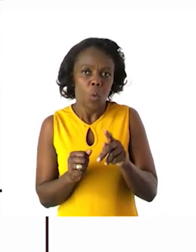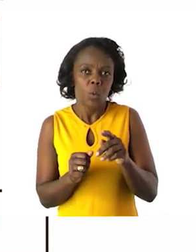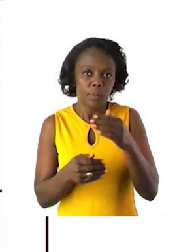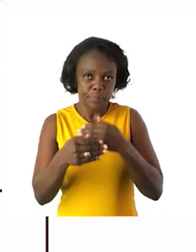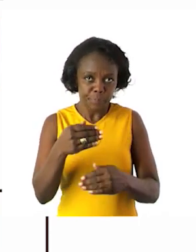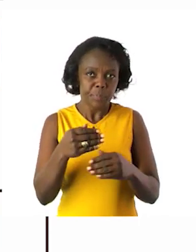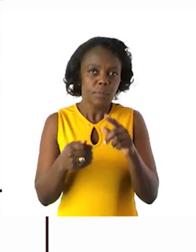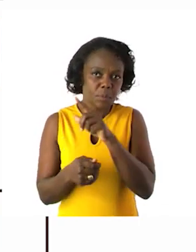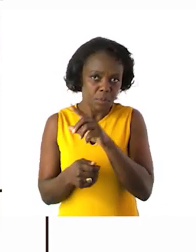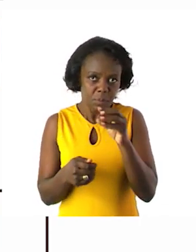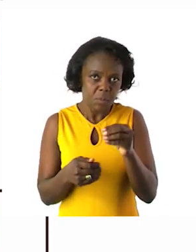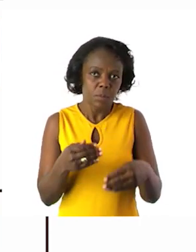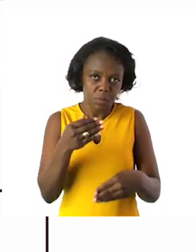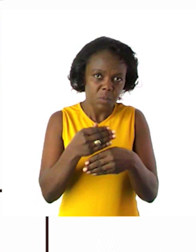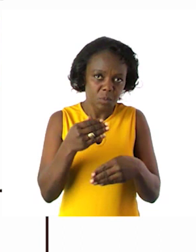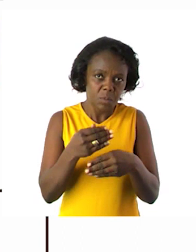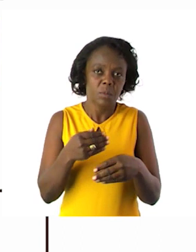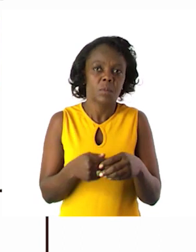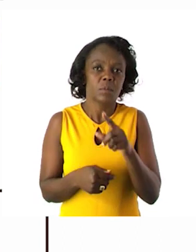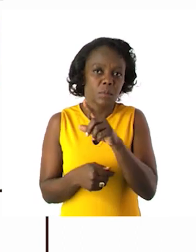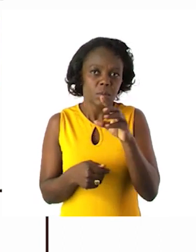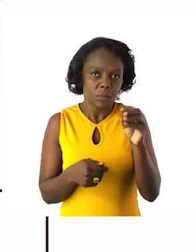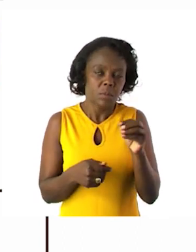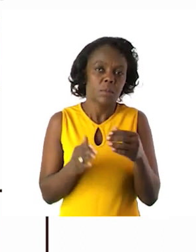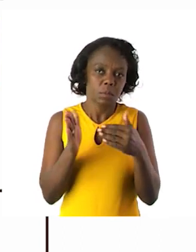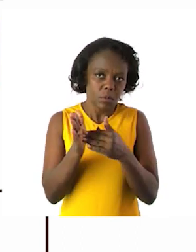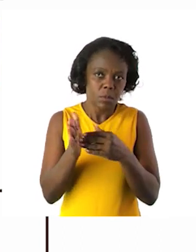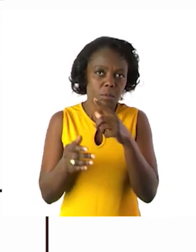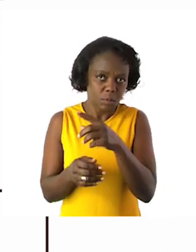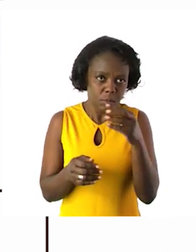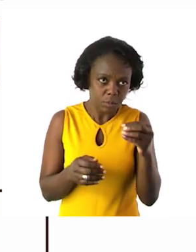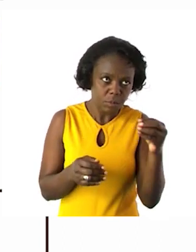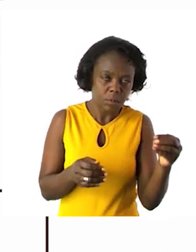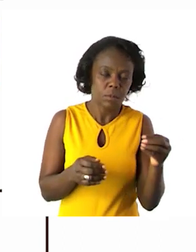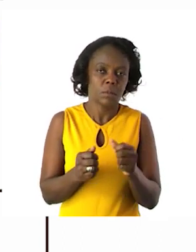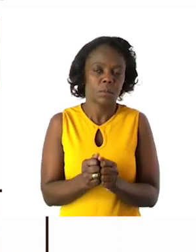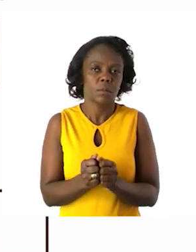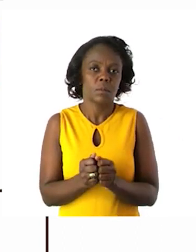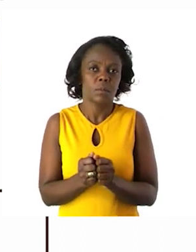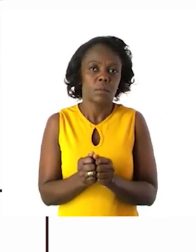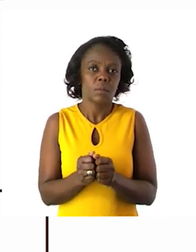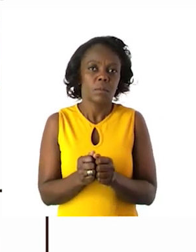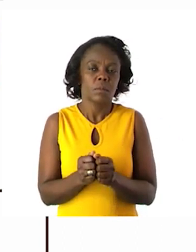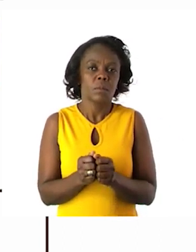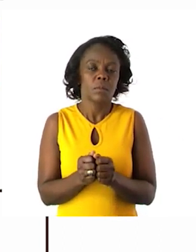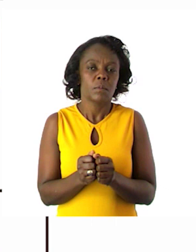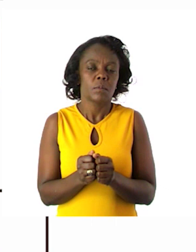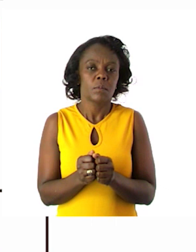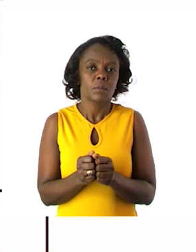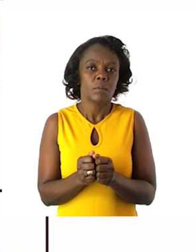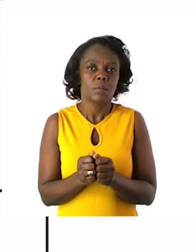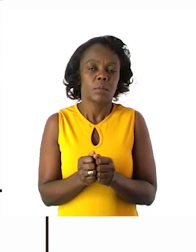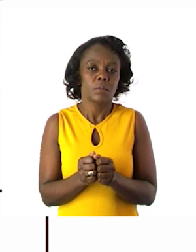100. You are going to fill in the numbers that are missing there. And I hope you still